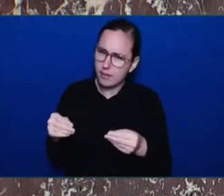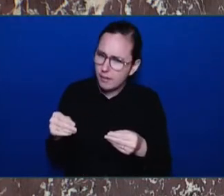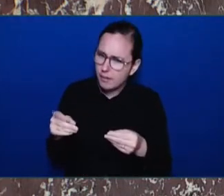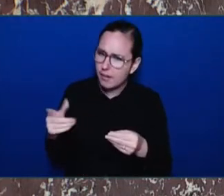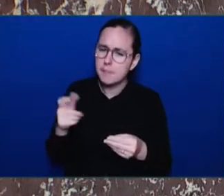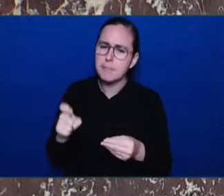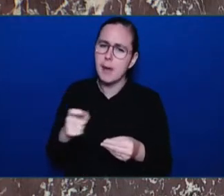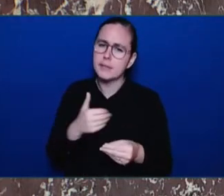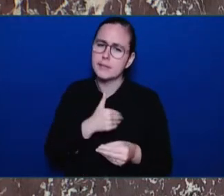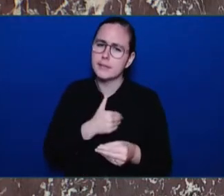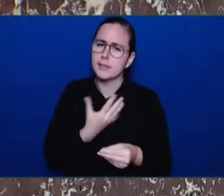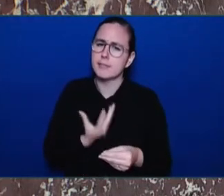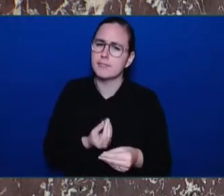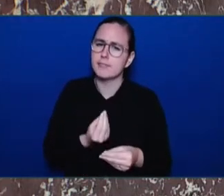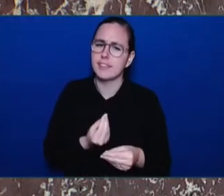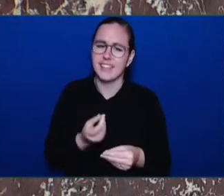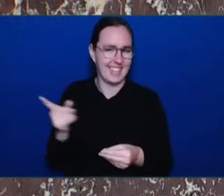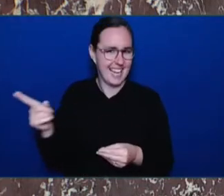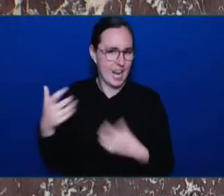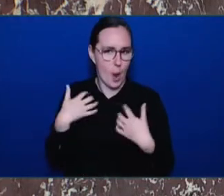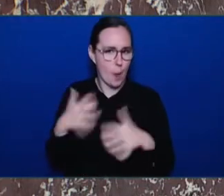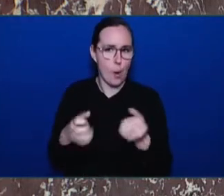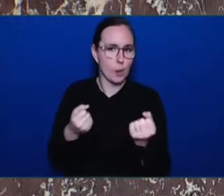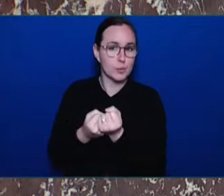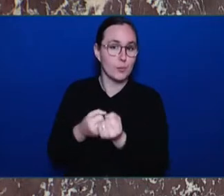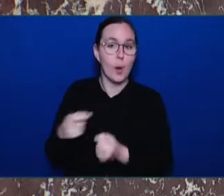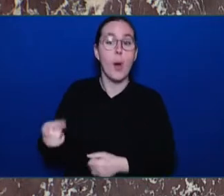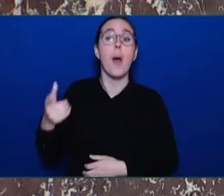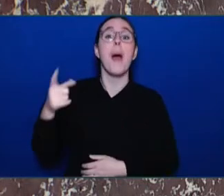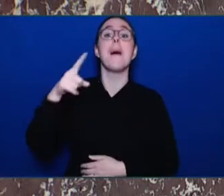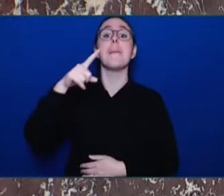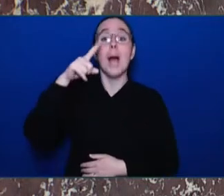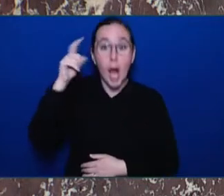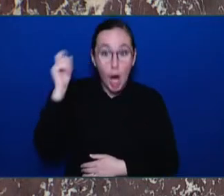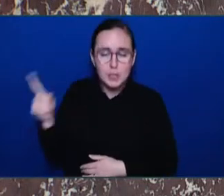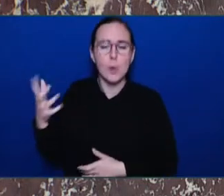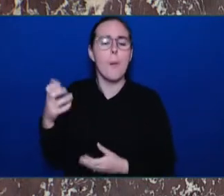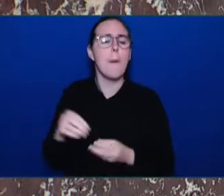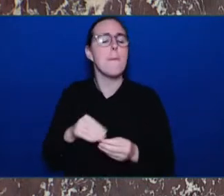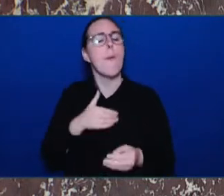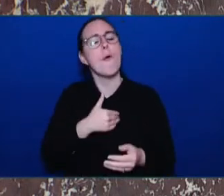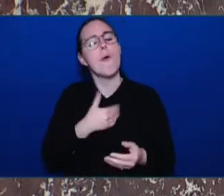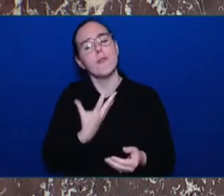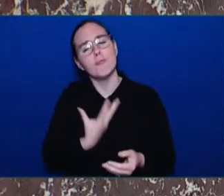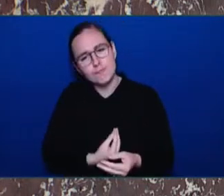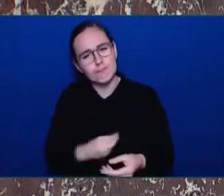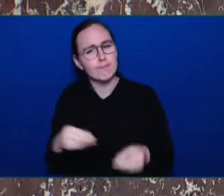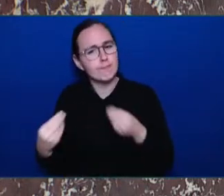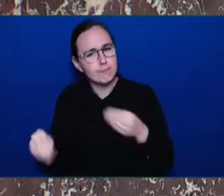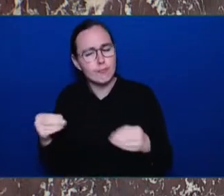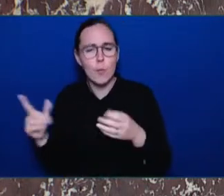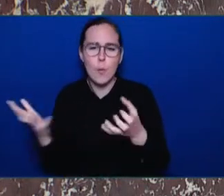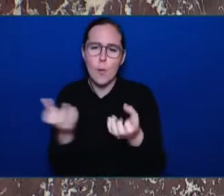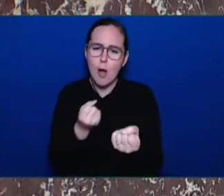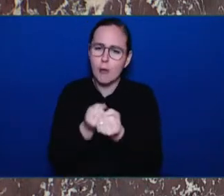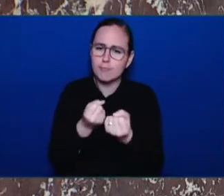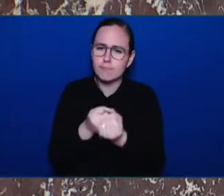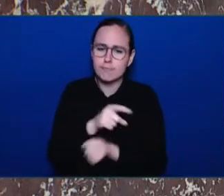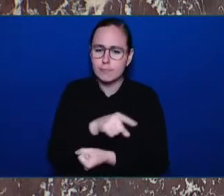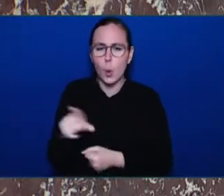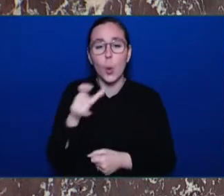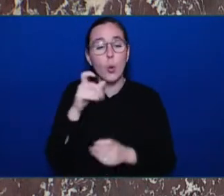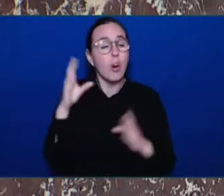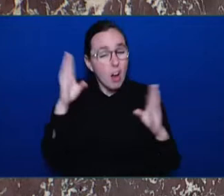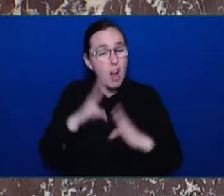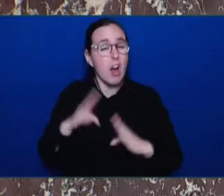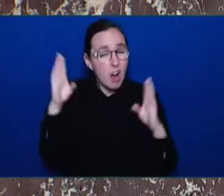then than he was about the public. The former Attorney General for the last five years was of a similar mind.